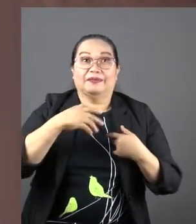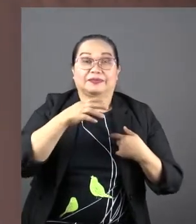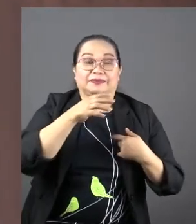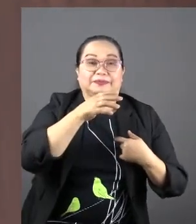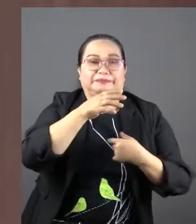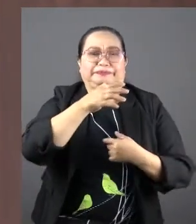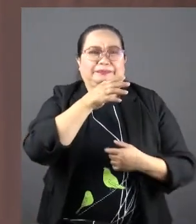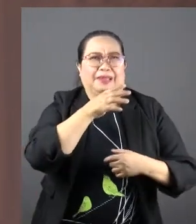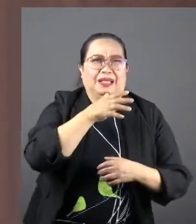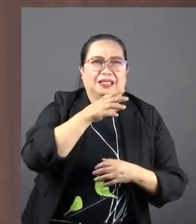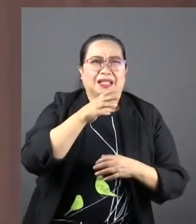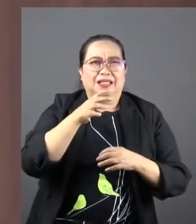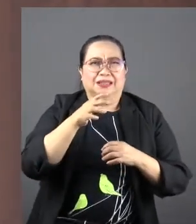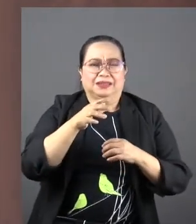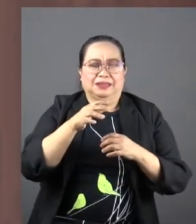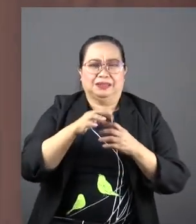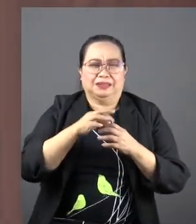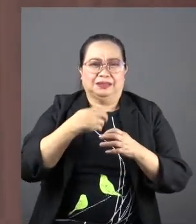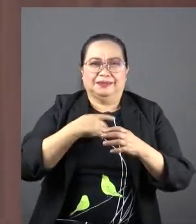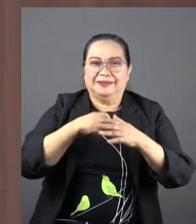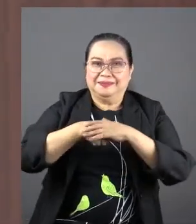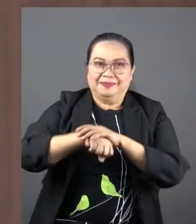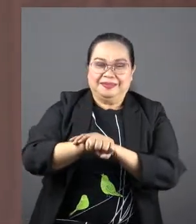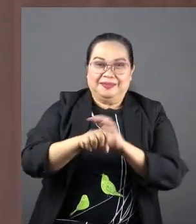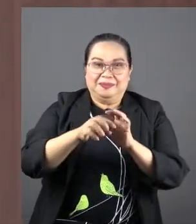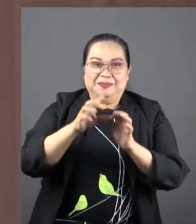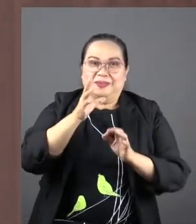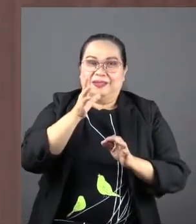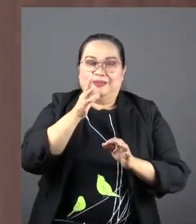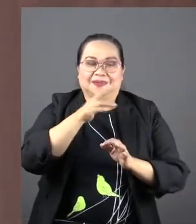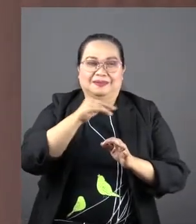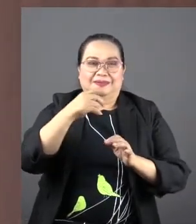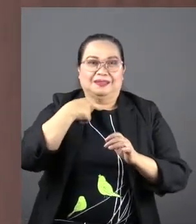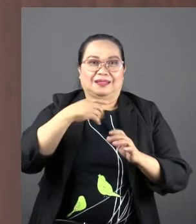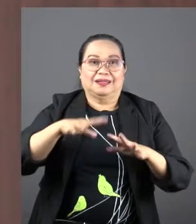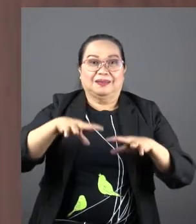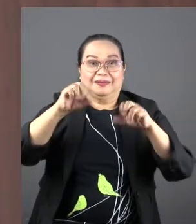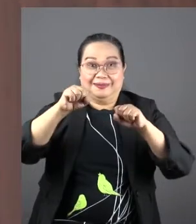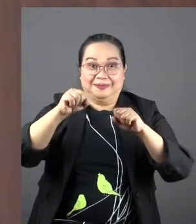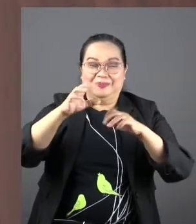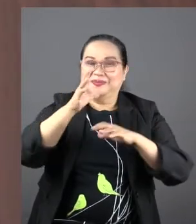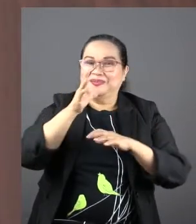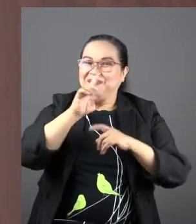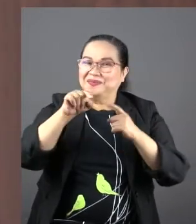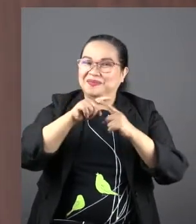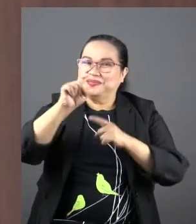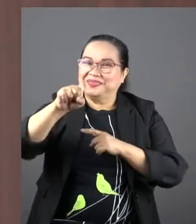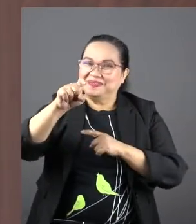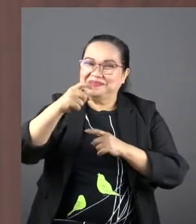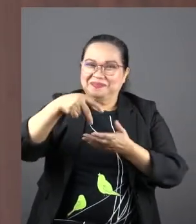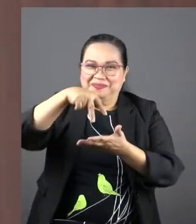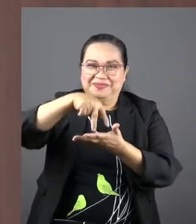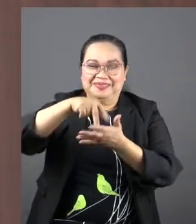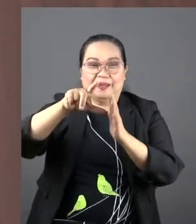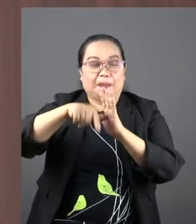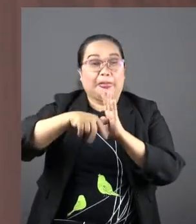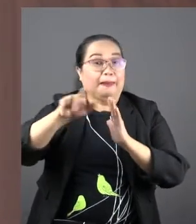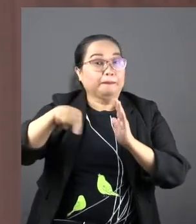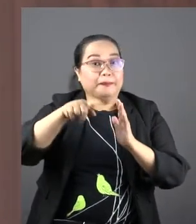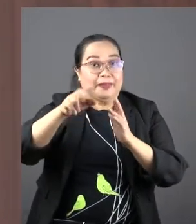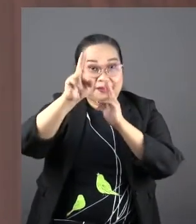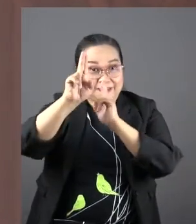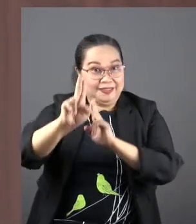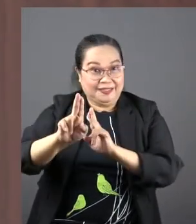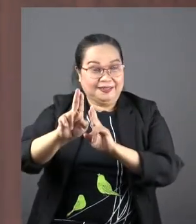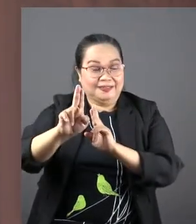limited to just biological and adoptive moms. You need to know that, because we'll be asking you to stand later. We also honor,